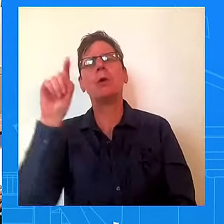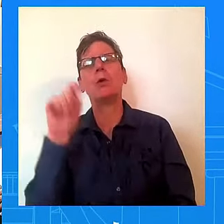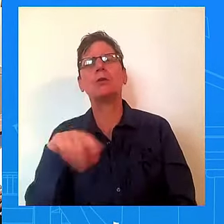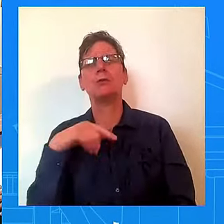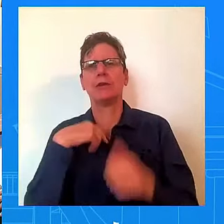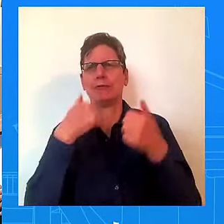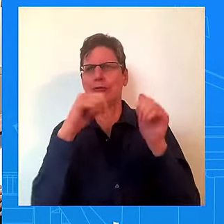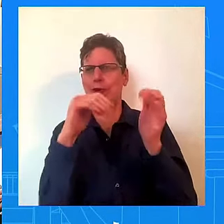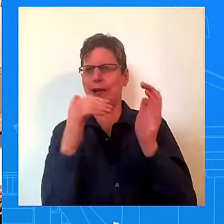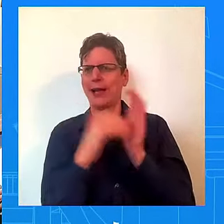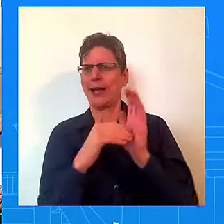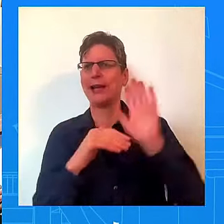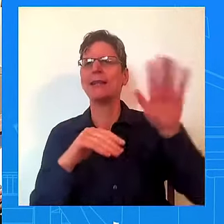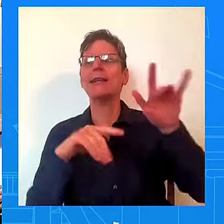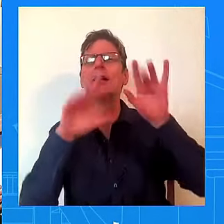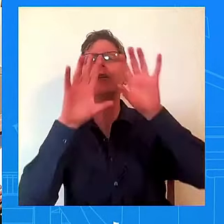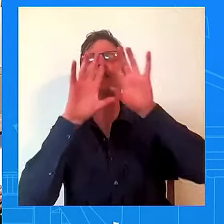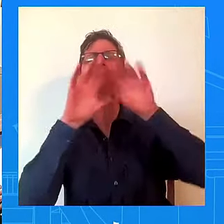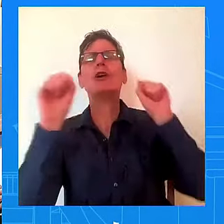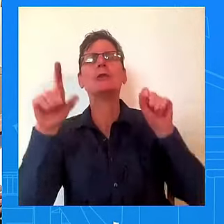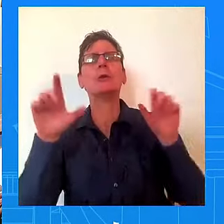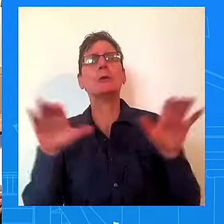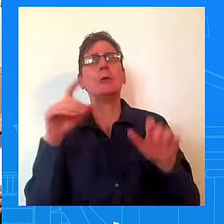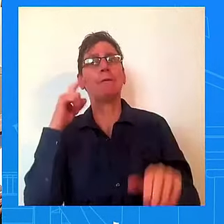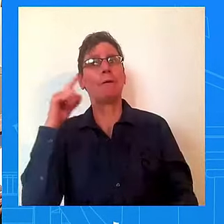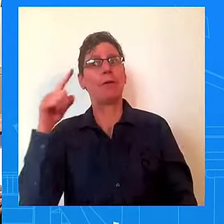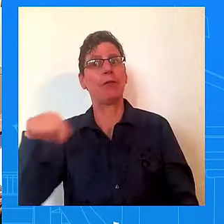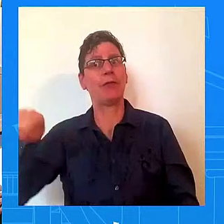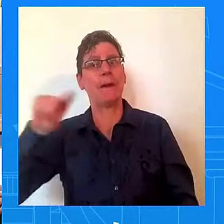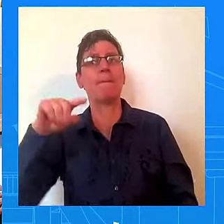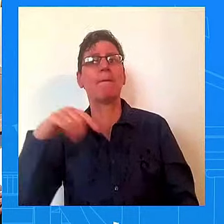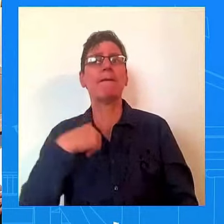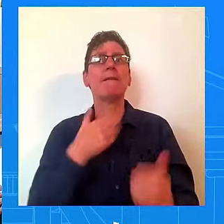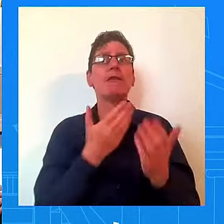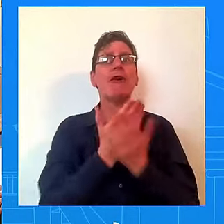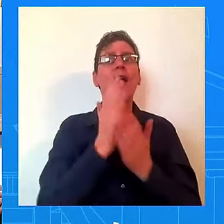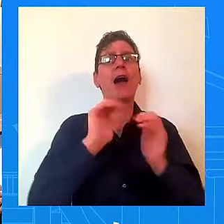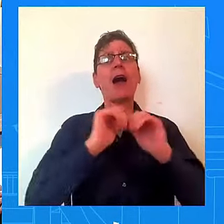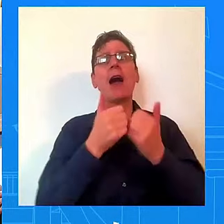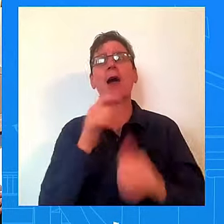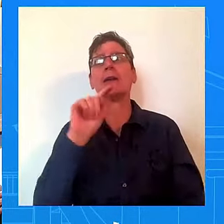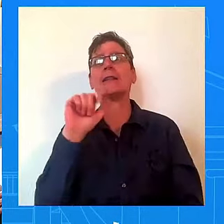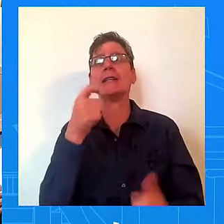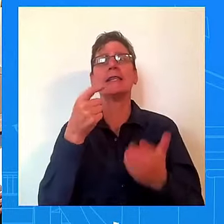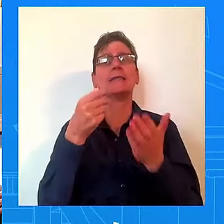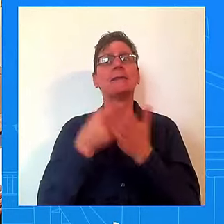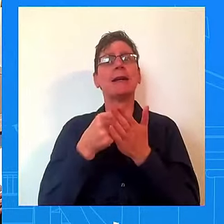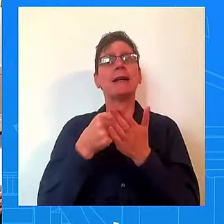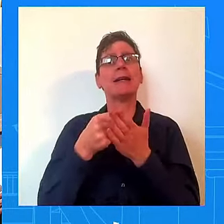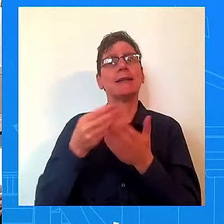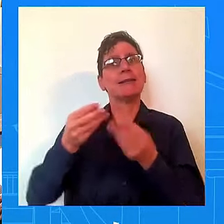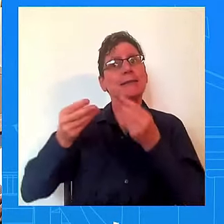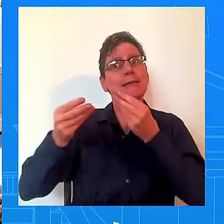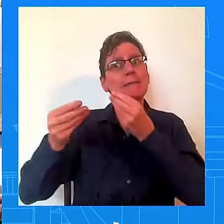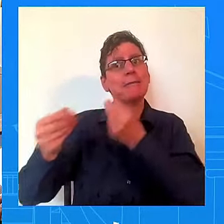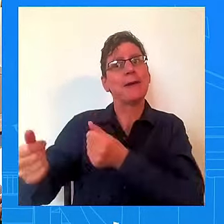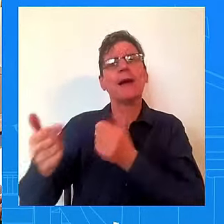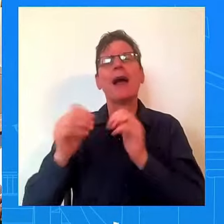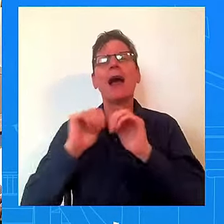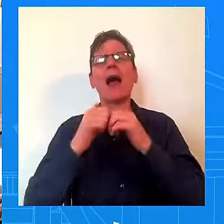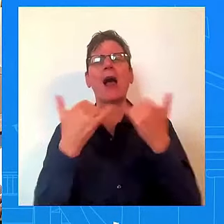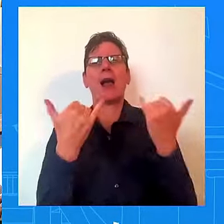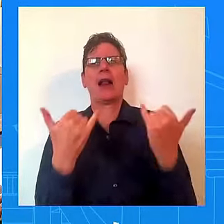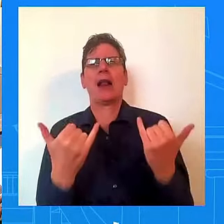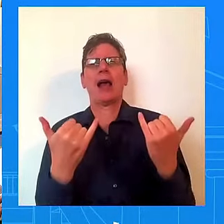know how their tax dollars are being spent. So how much? Can you account for what the budget is for the Biden promotional